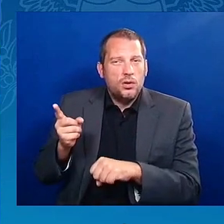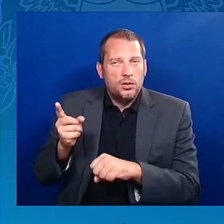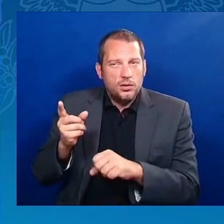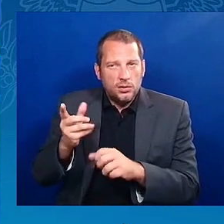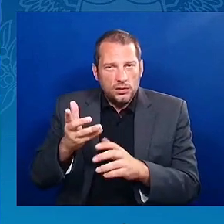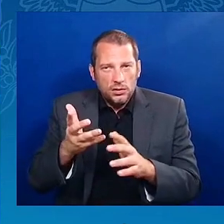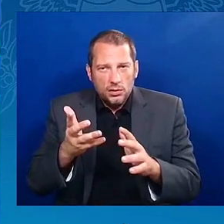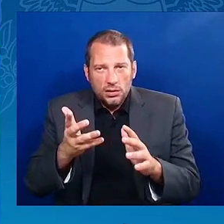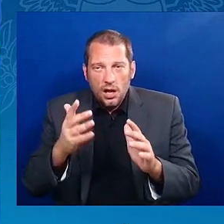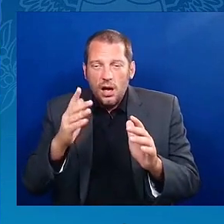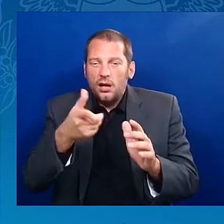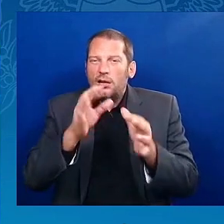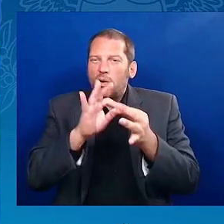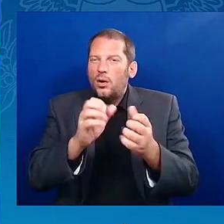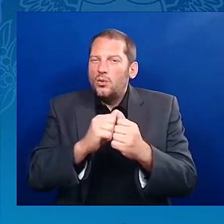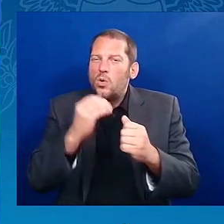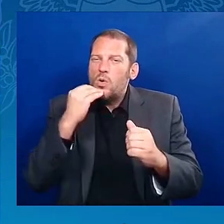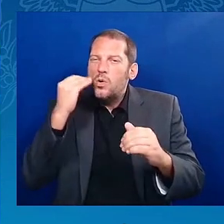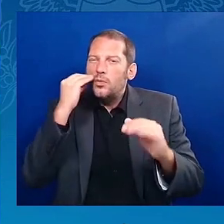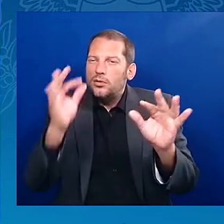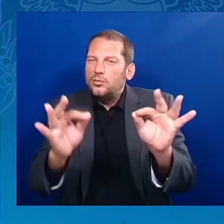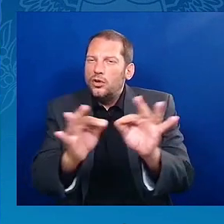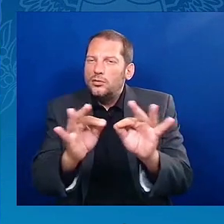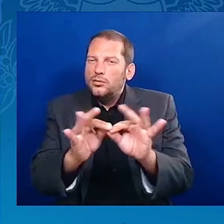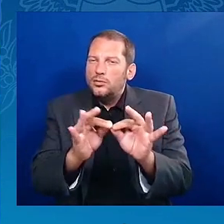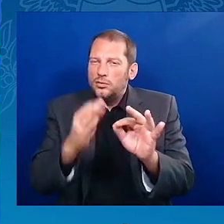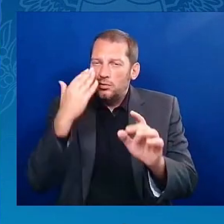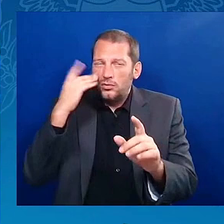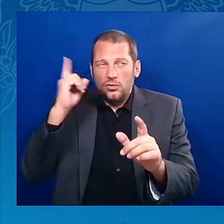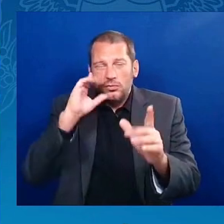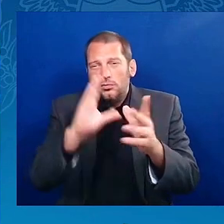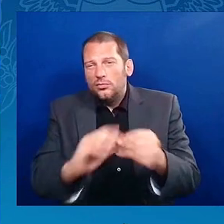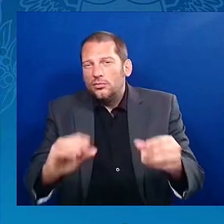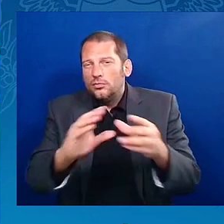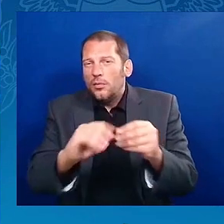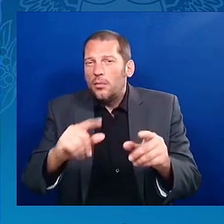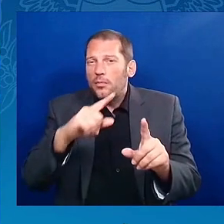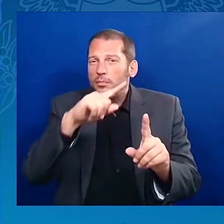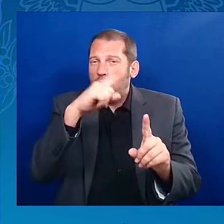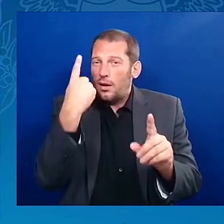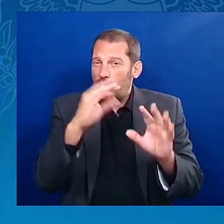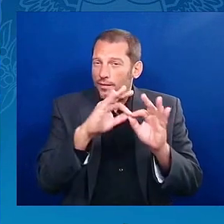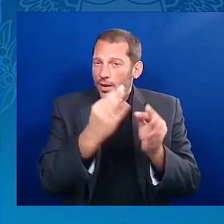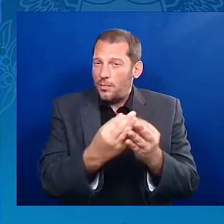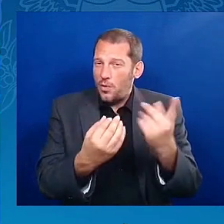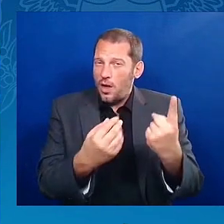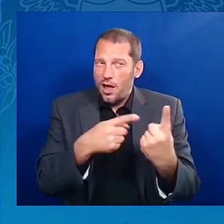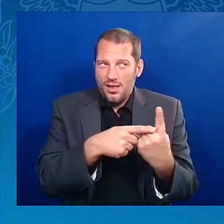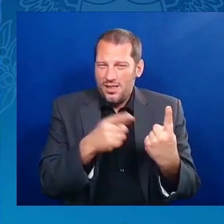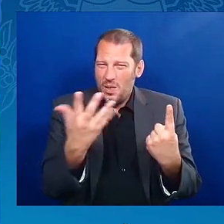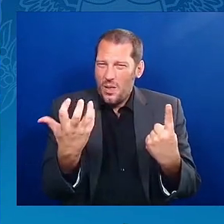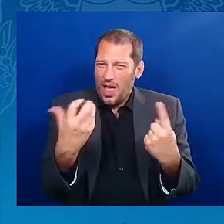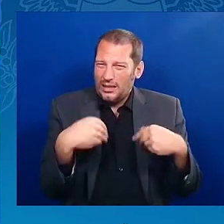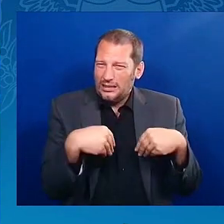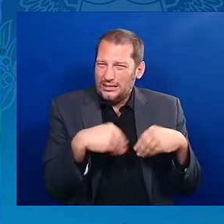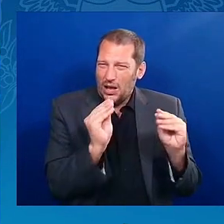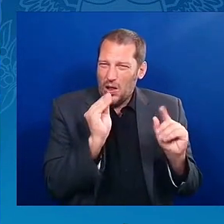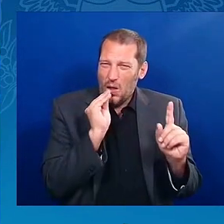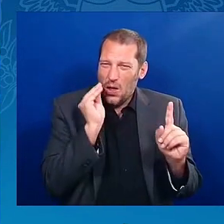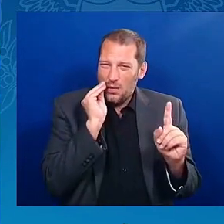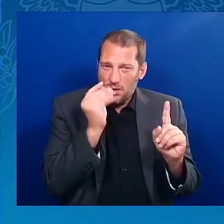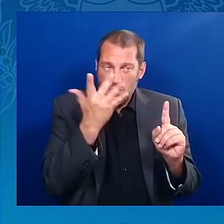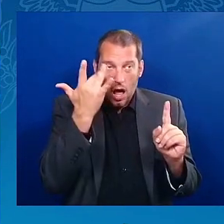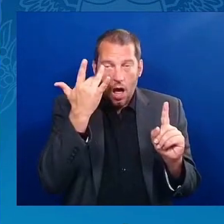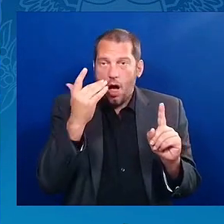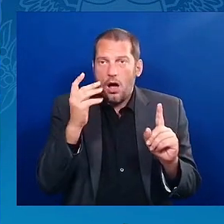wants to sell their home or maybe take out a second mortgage, needs to get the home appraised for its value? And they